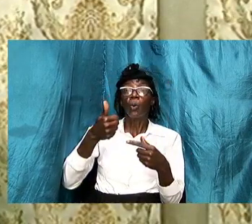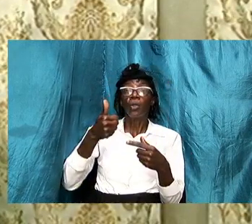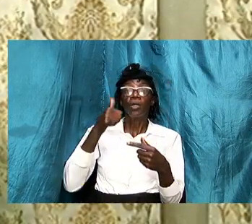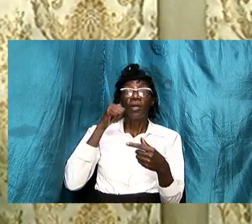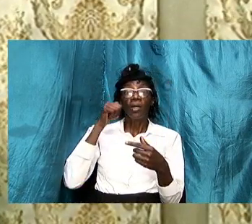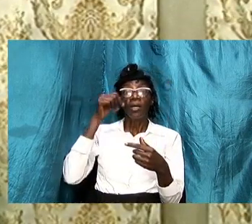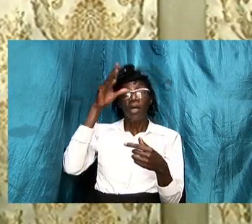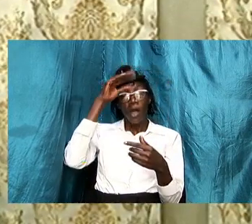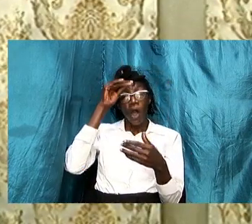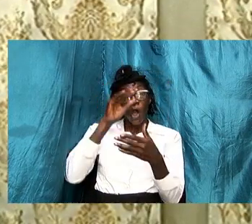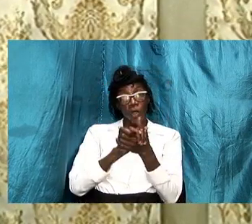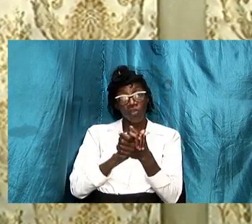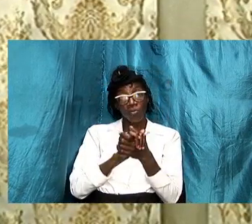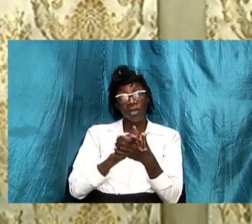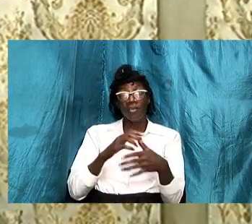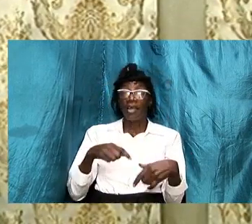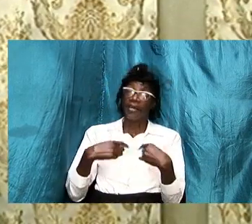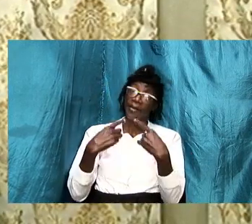and it went on